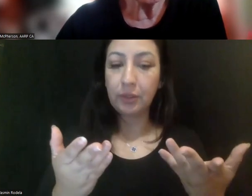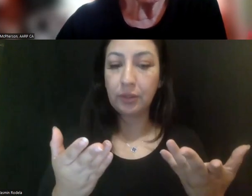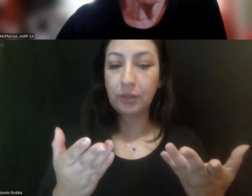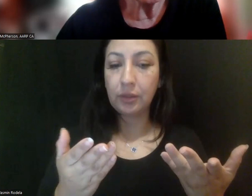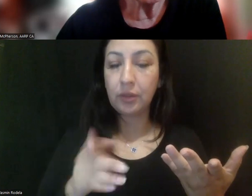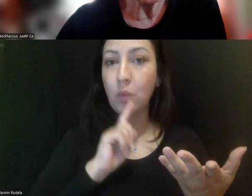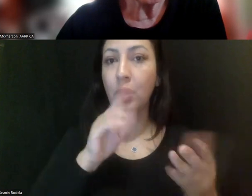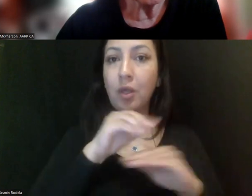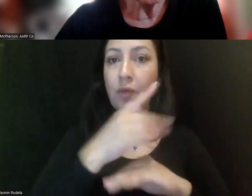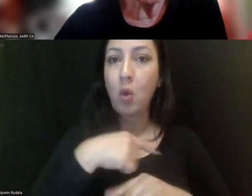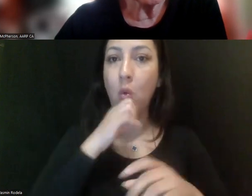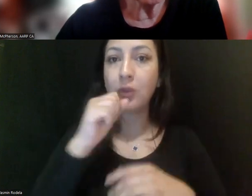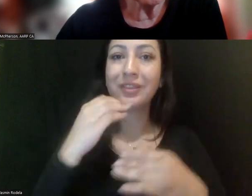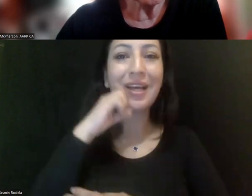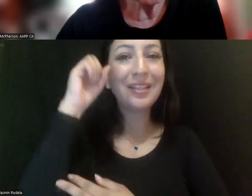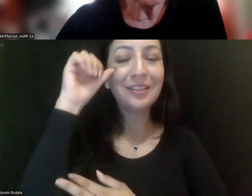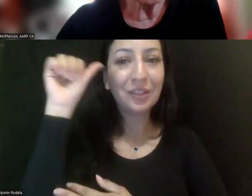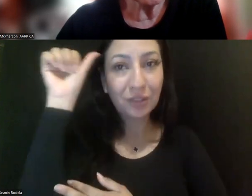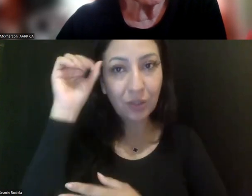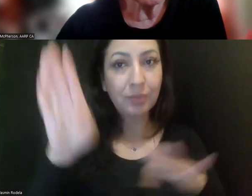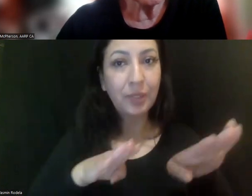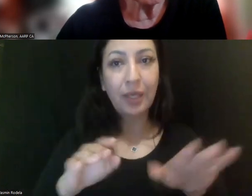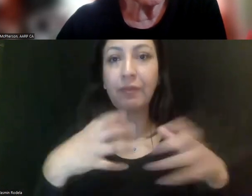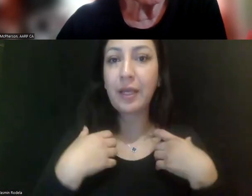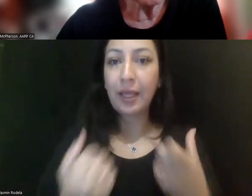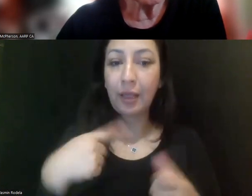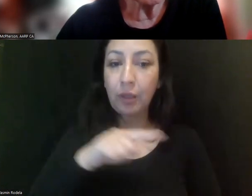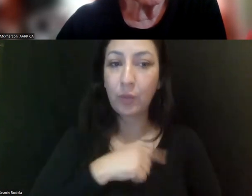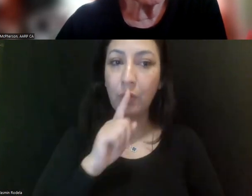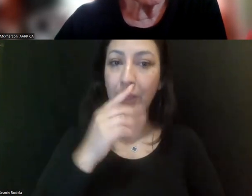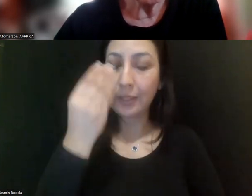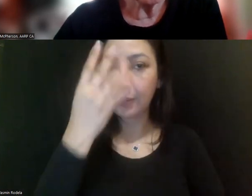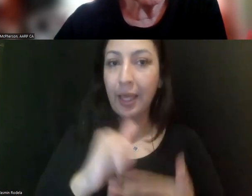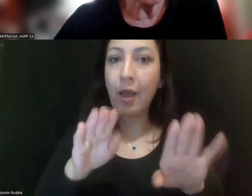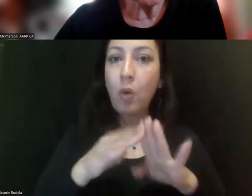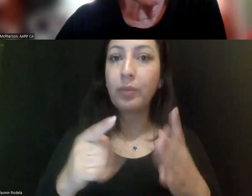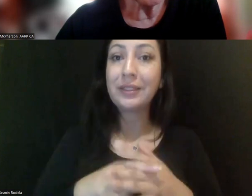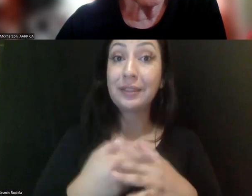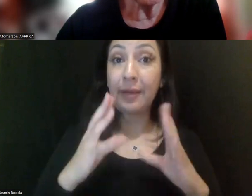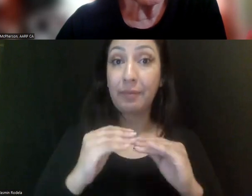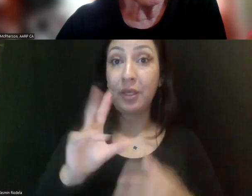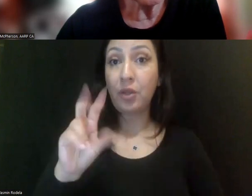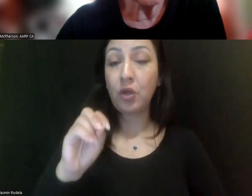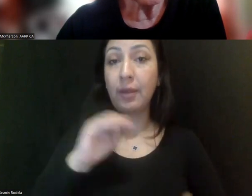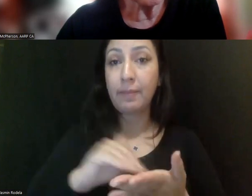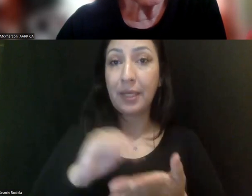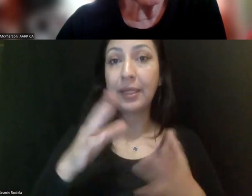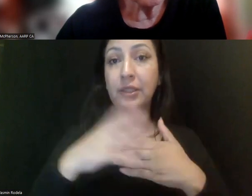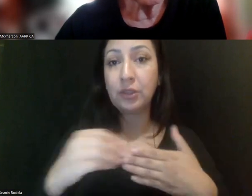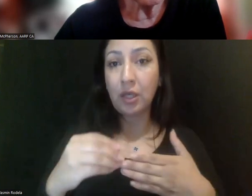will influence our older adult behavioral health. As we, you know, as I mentioned at the opening of the meeting, $30 million in